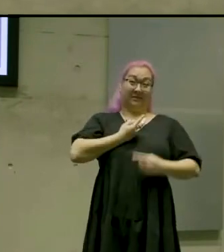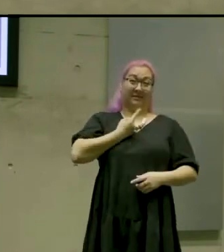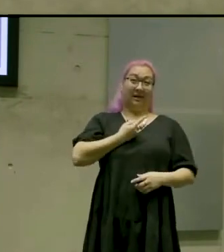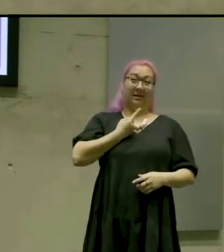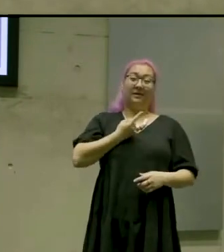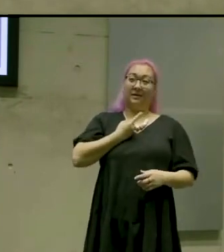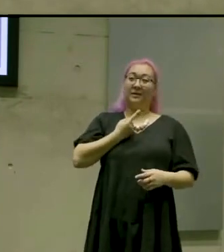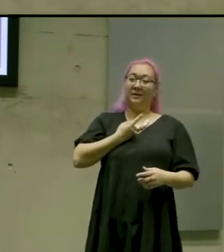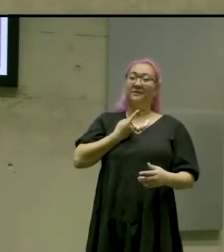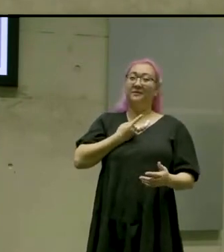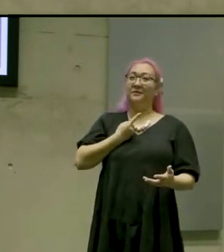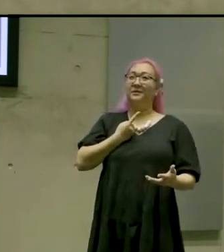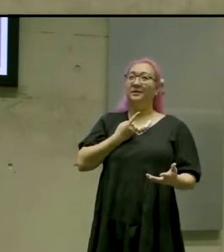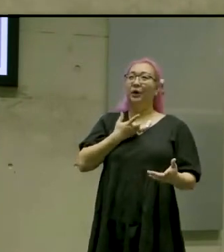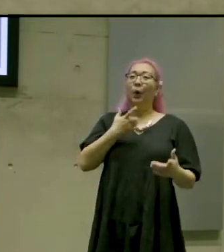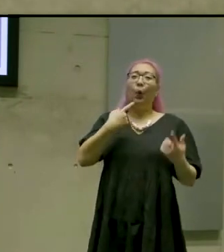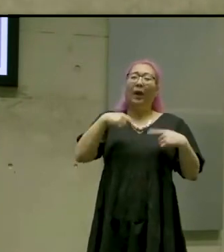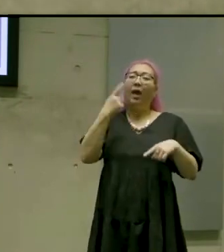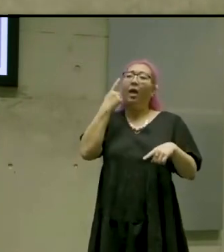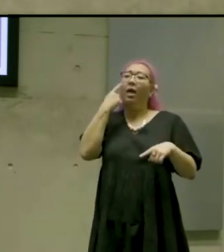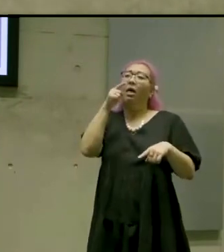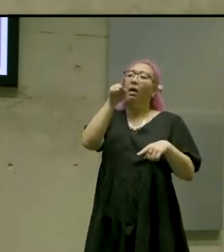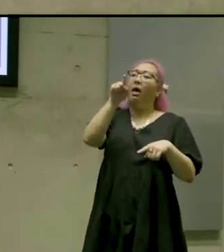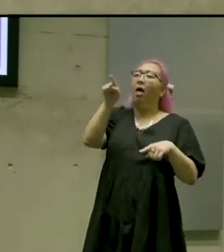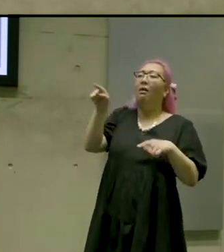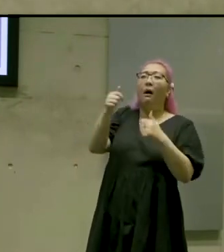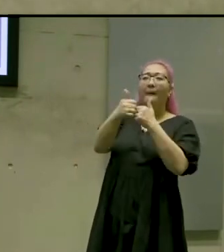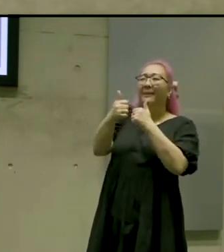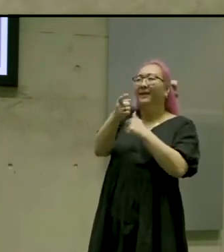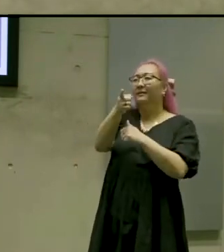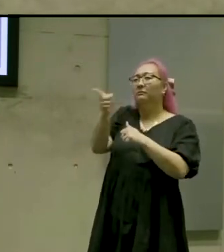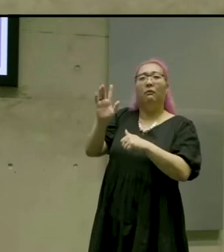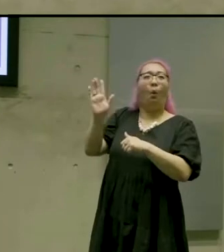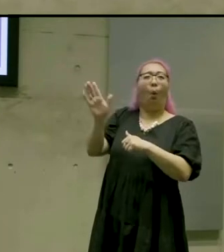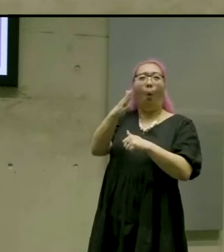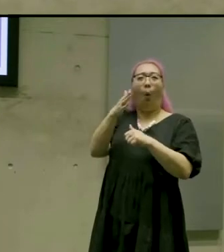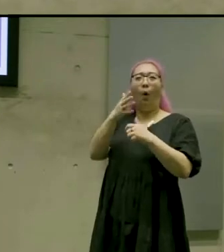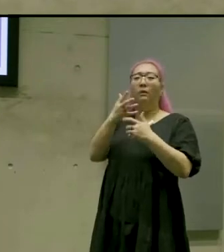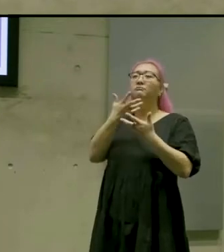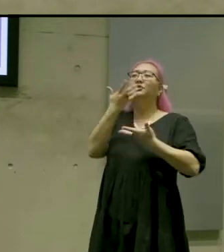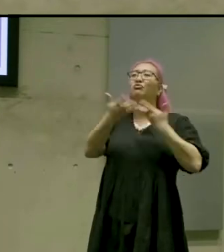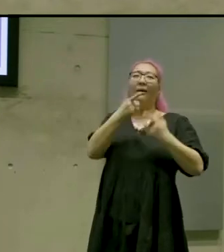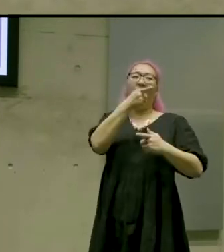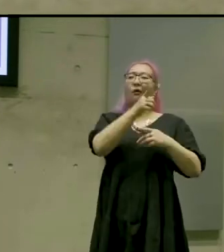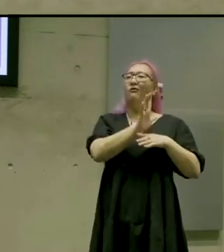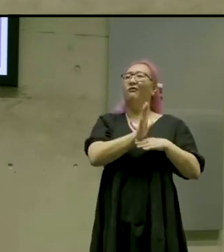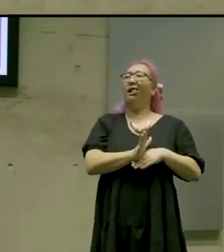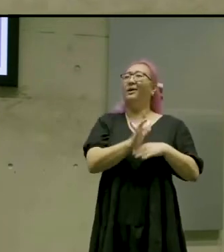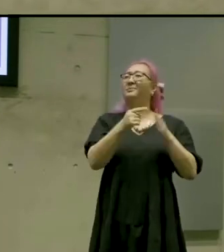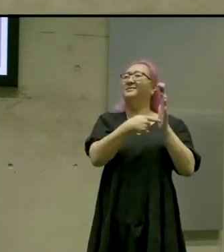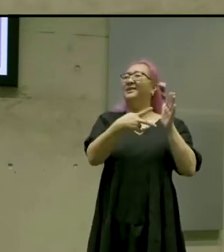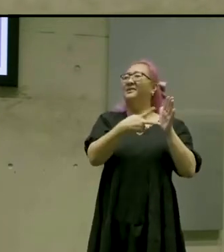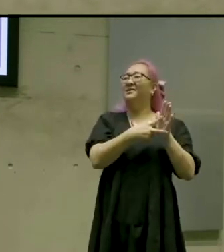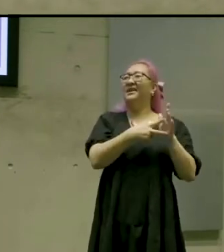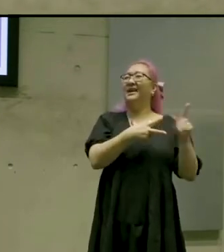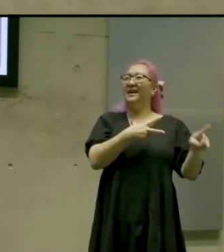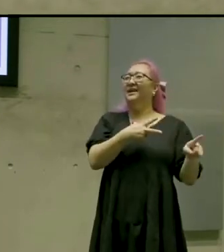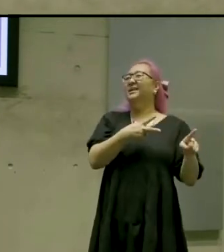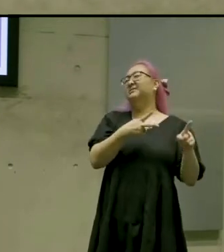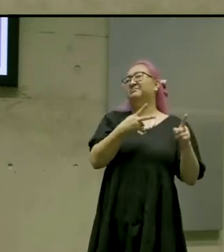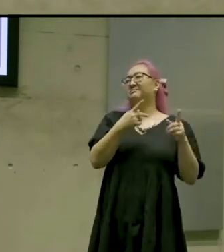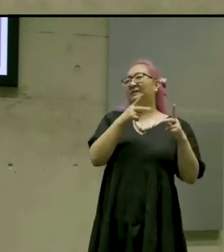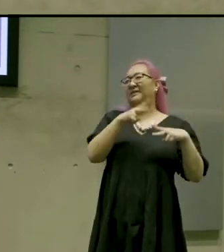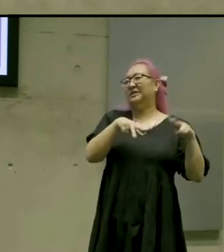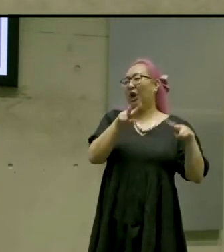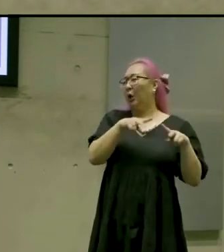looked at other companies that did it for films and uh, theater and TV and YouTube and yeah,